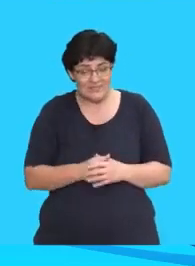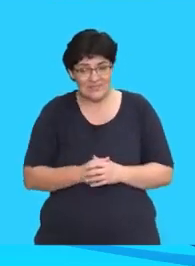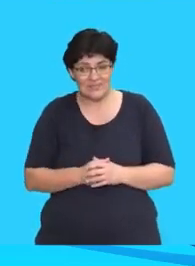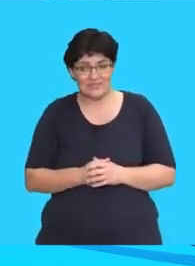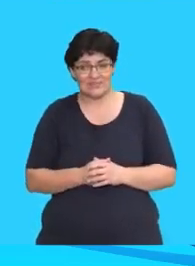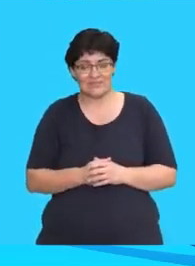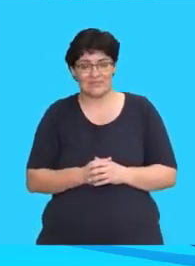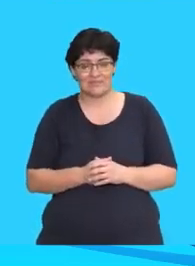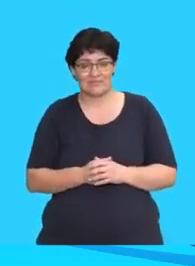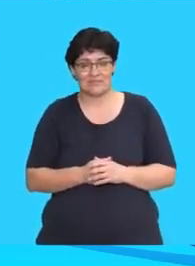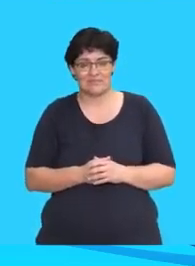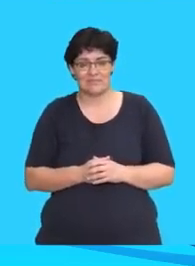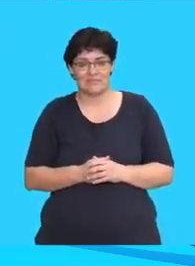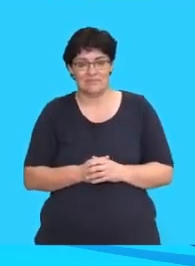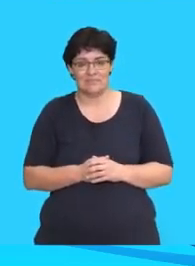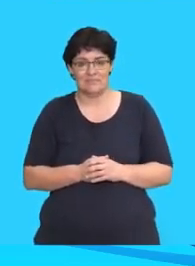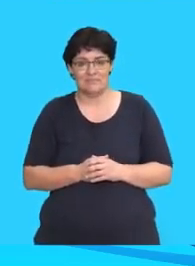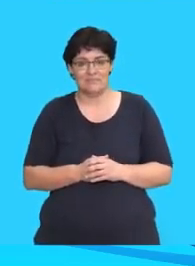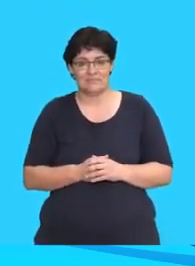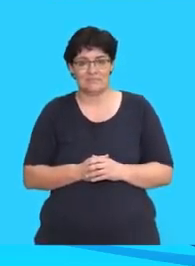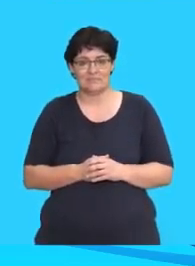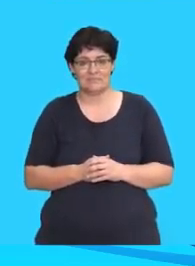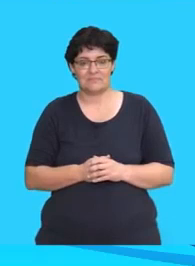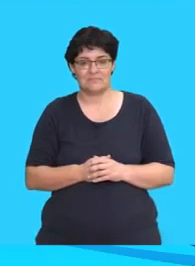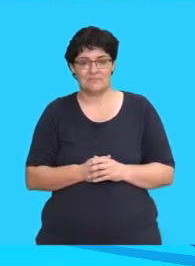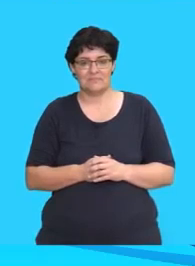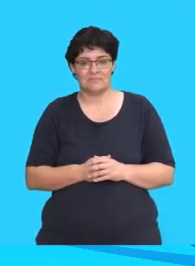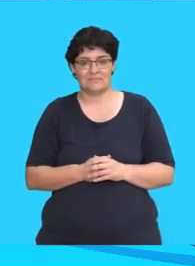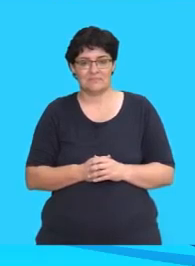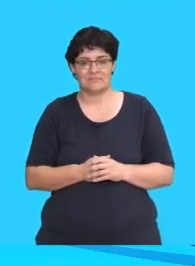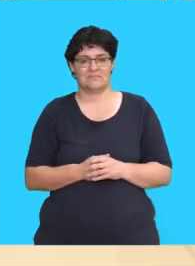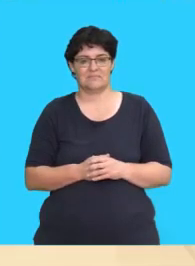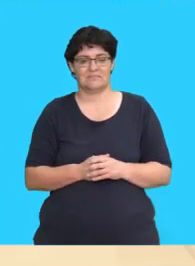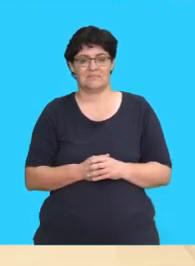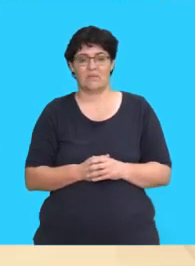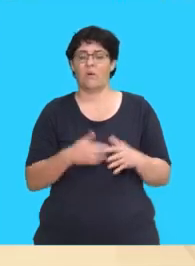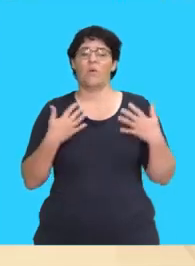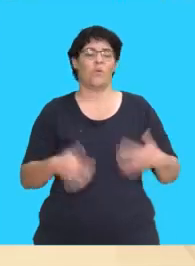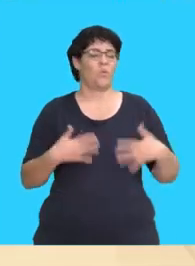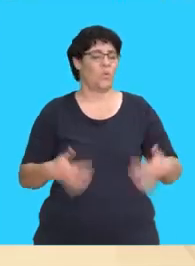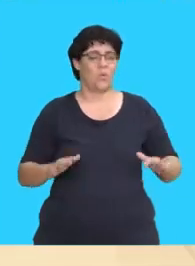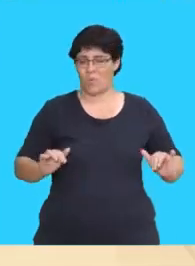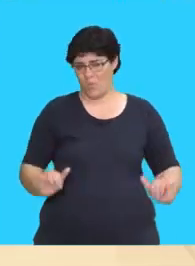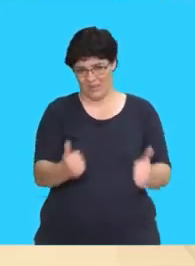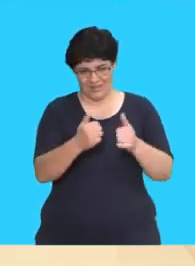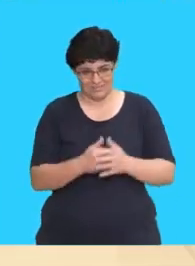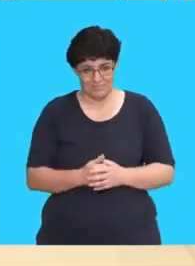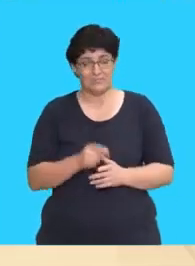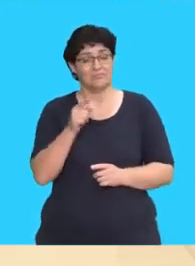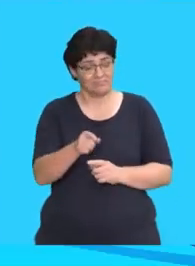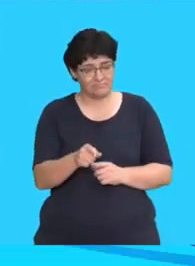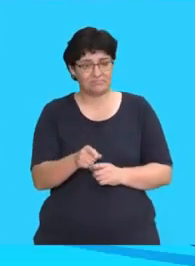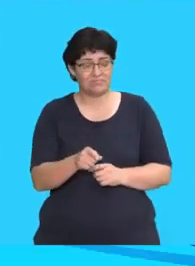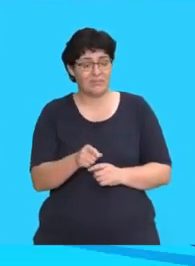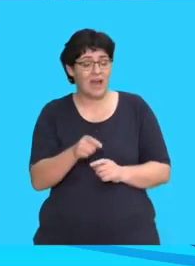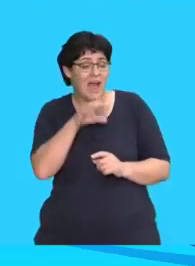Because a snake is cold-blooded and slithers. That was great! This creature